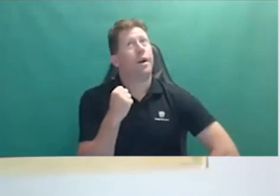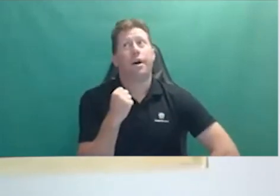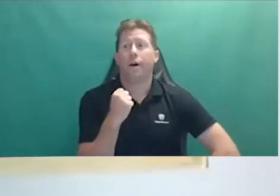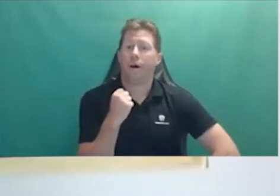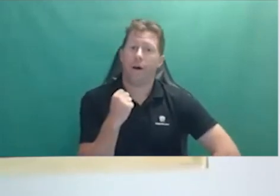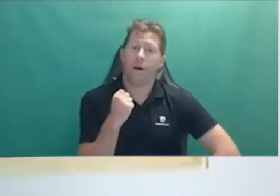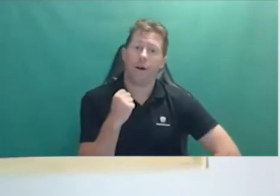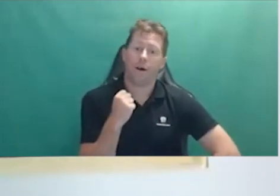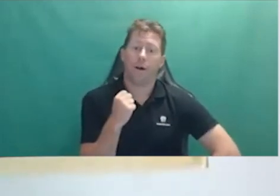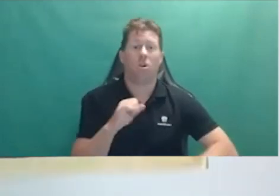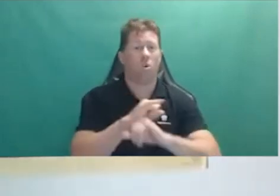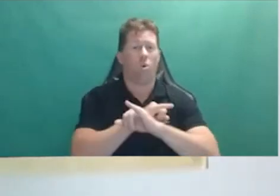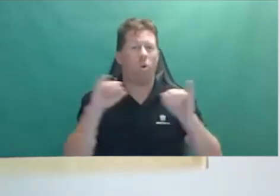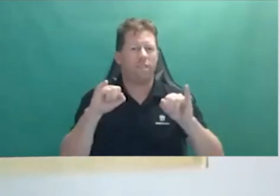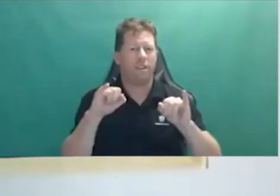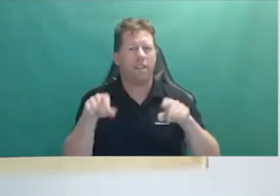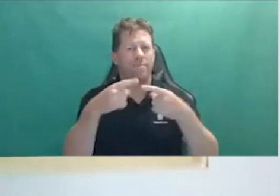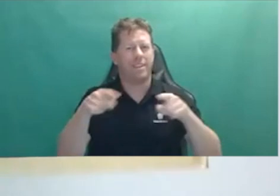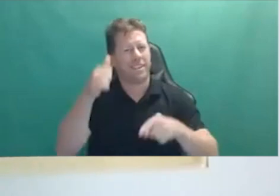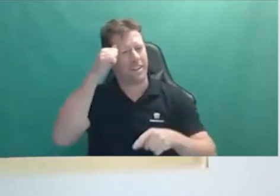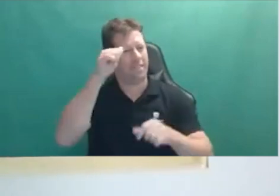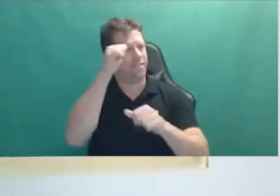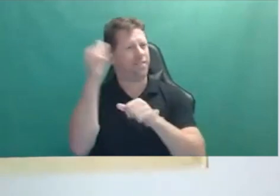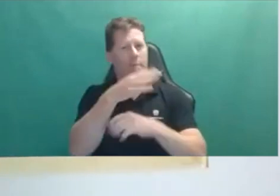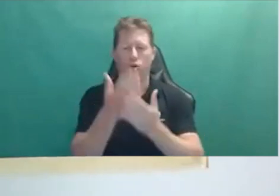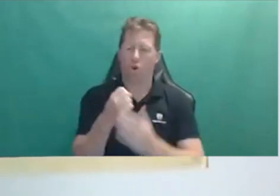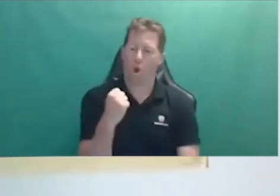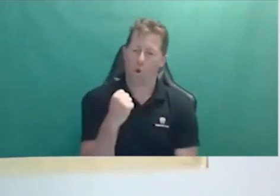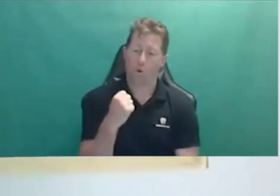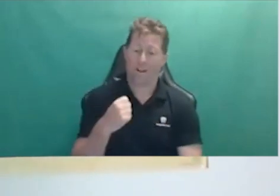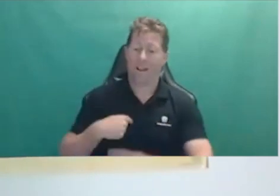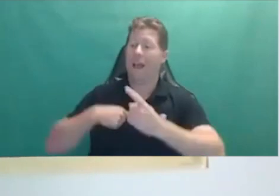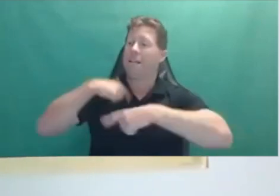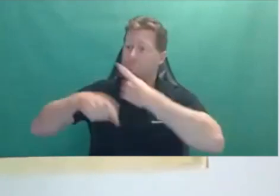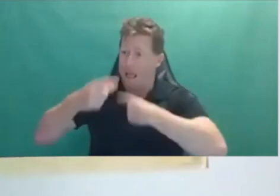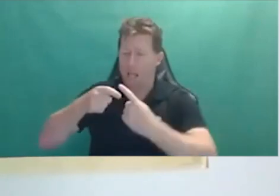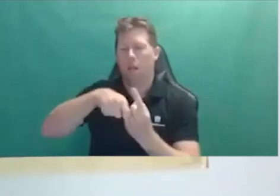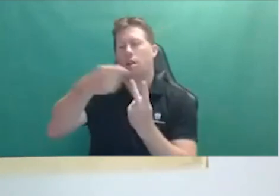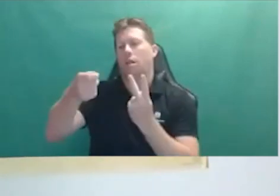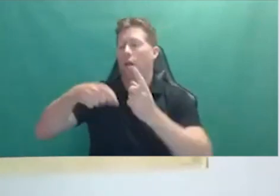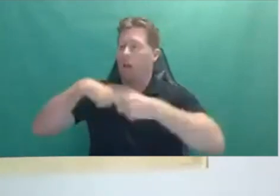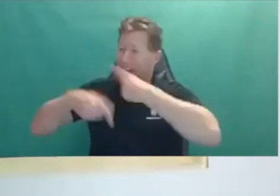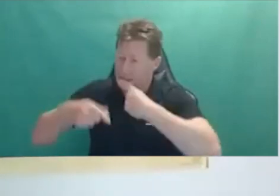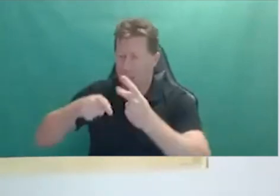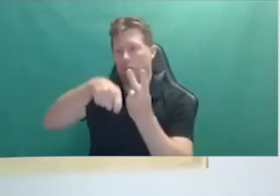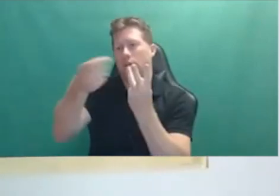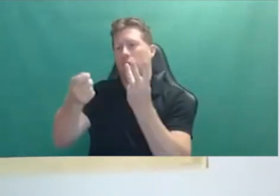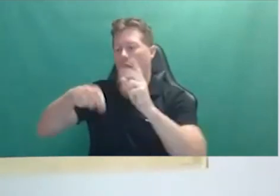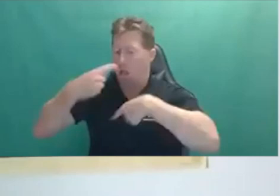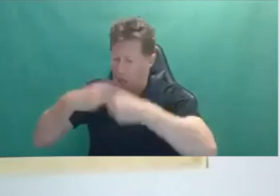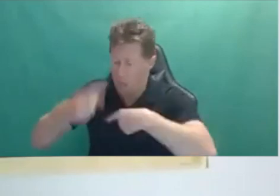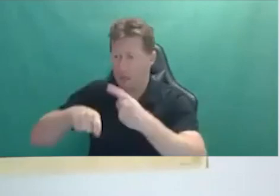listening to some really bad music, having to explain myself to four different people until I finally got through to somebody.